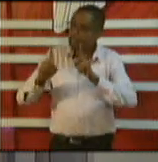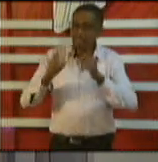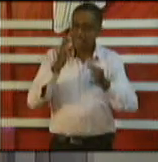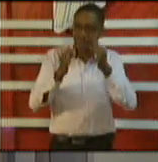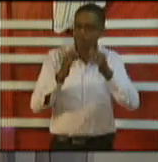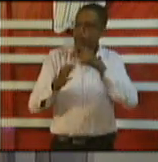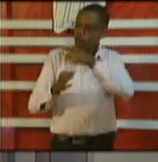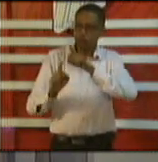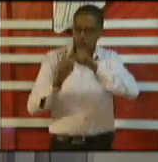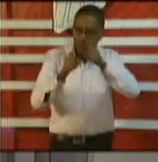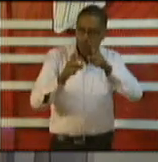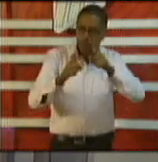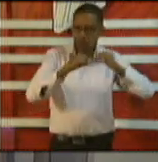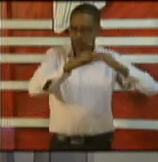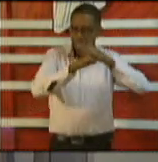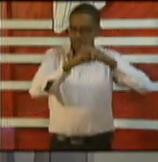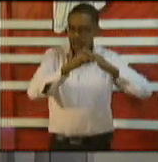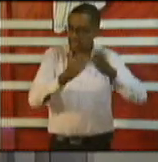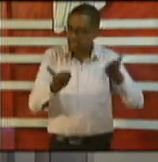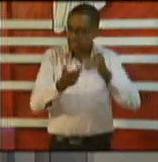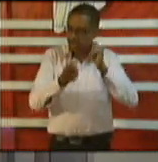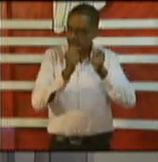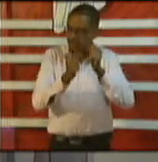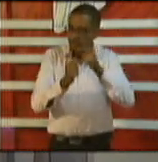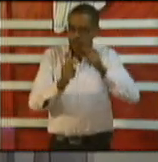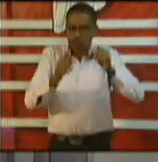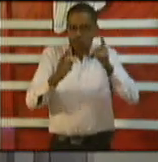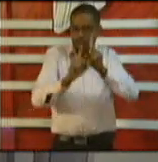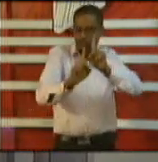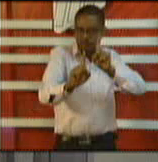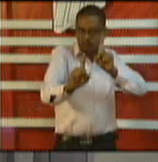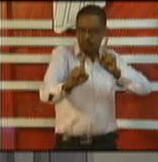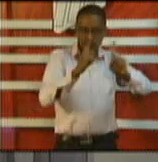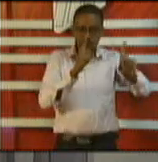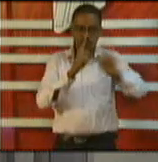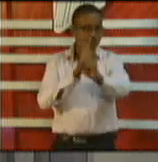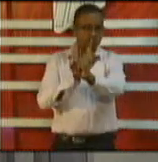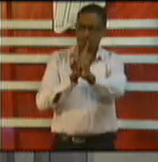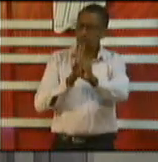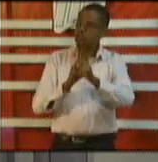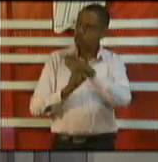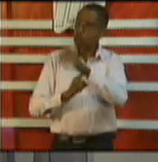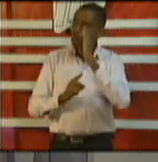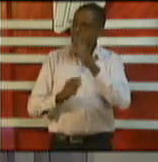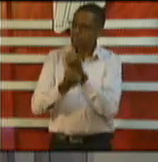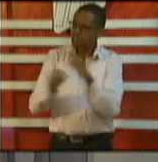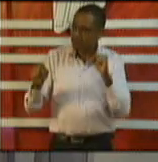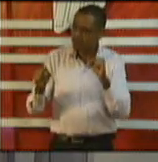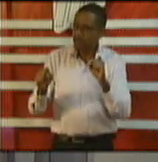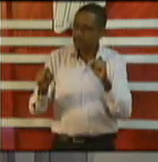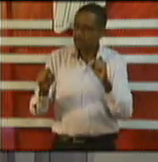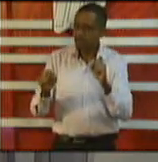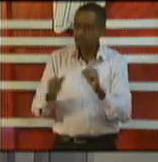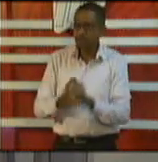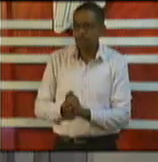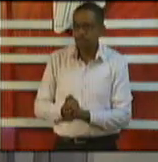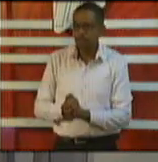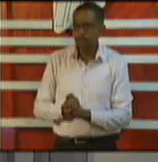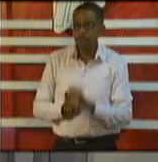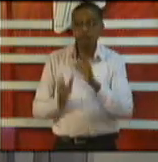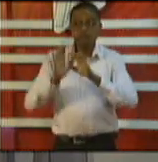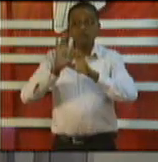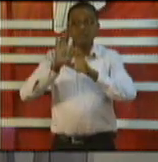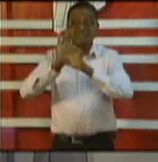relatively okay what is happening with the beaches the one in maracas